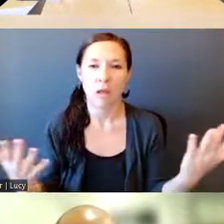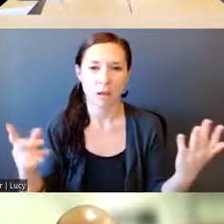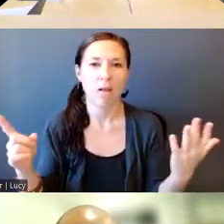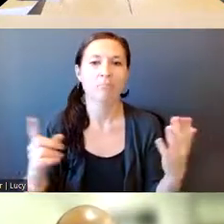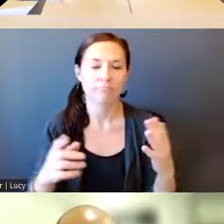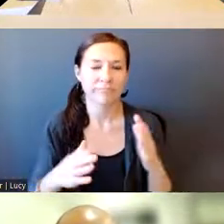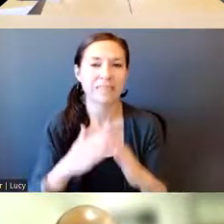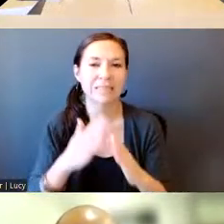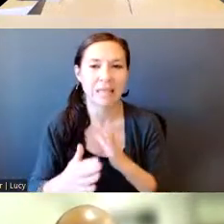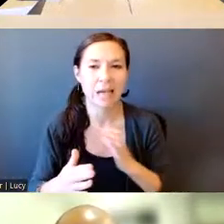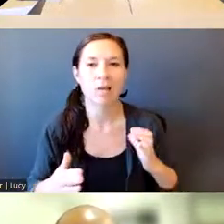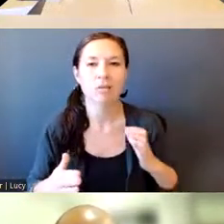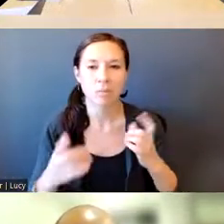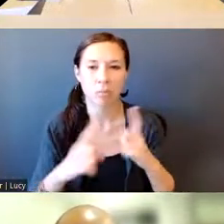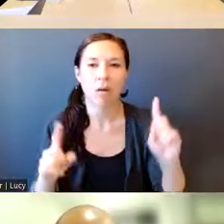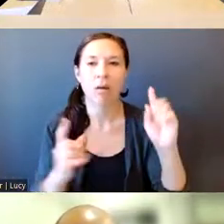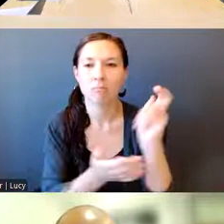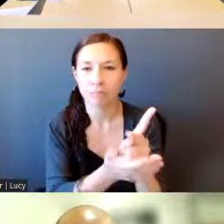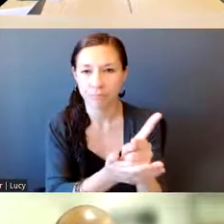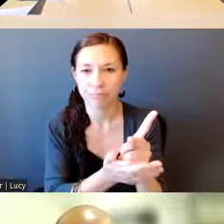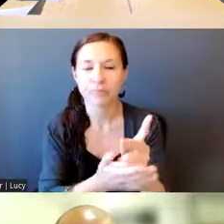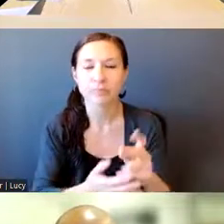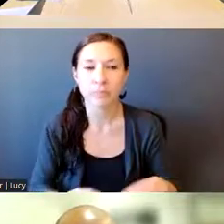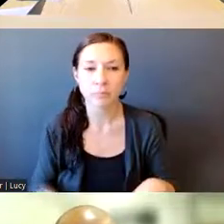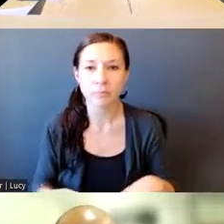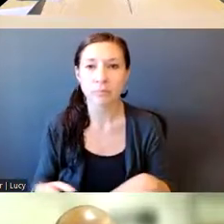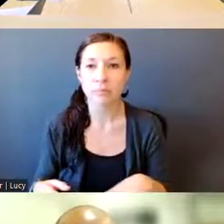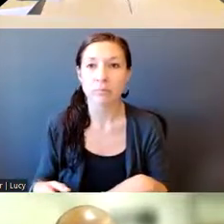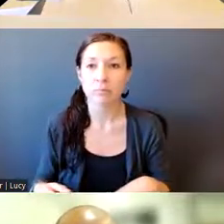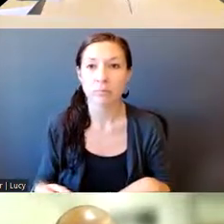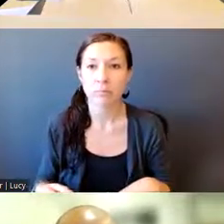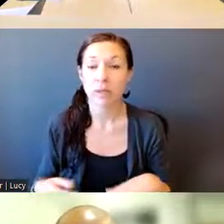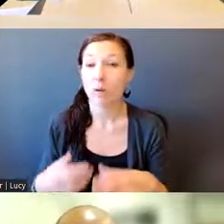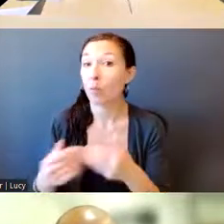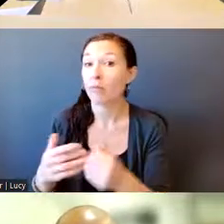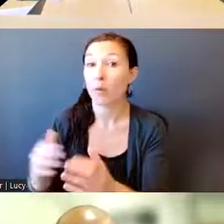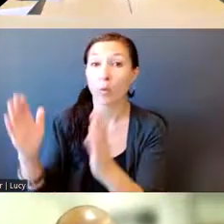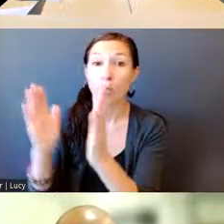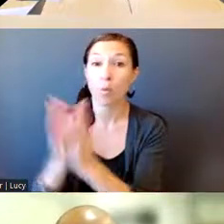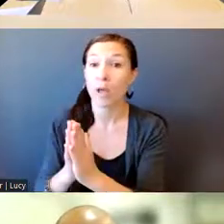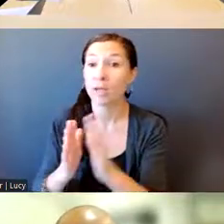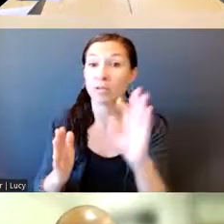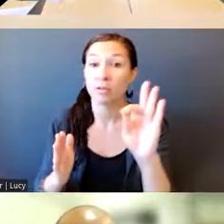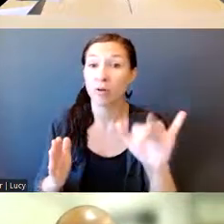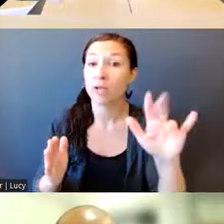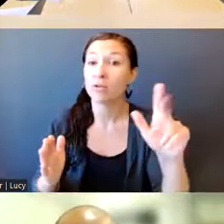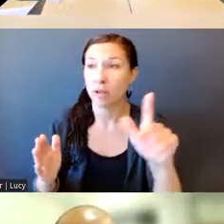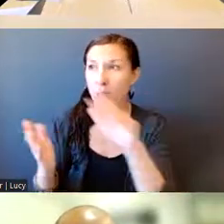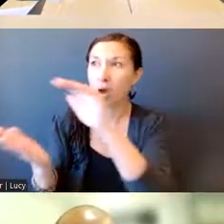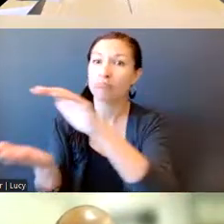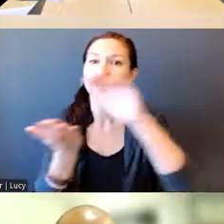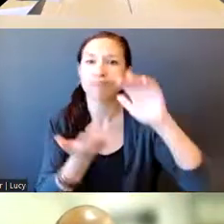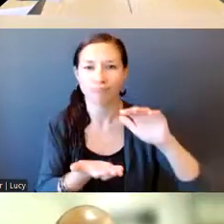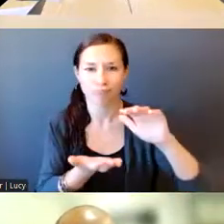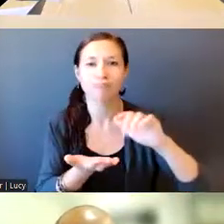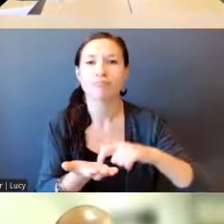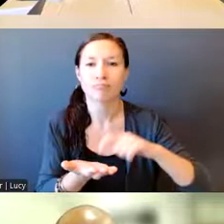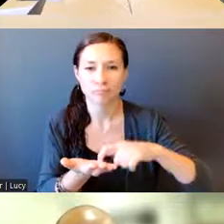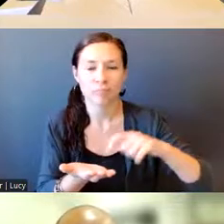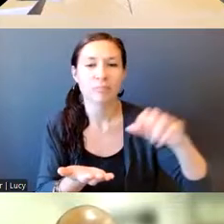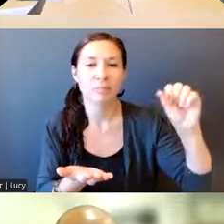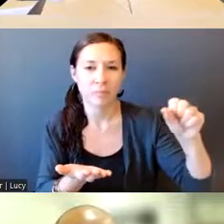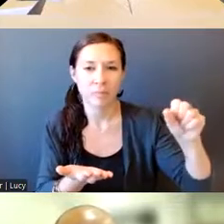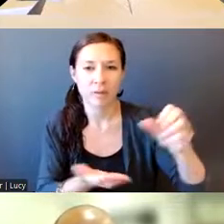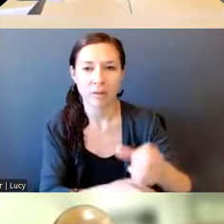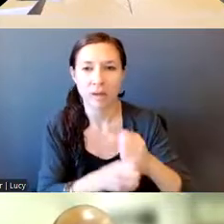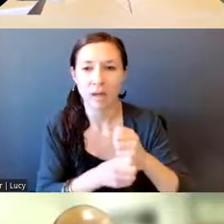what we did receive is what we requested for the FY23. So we do have two